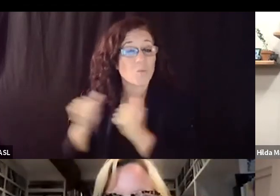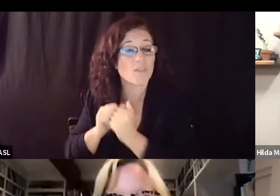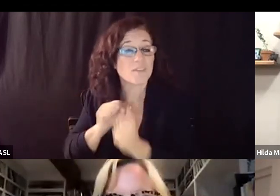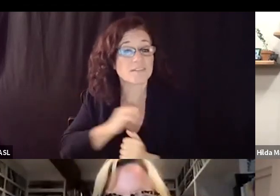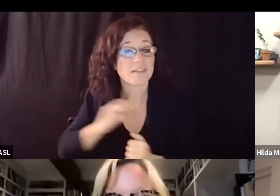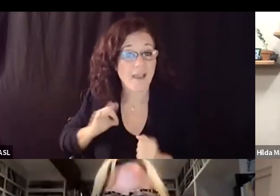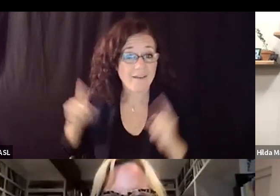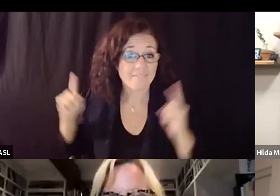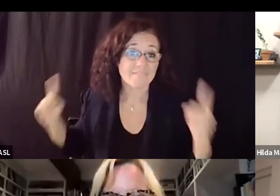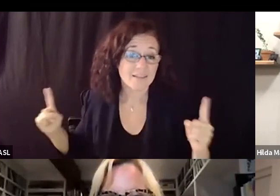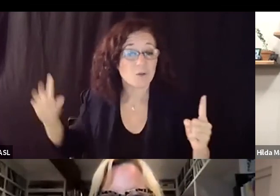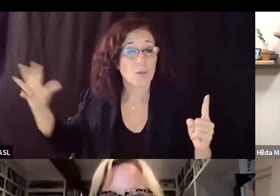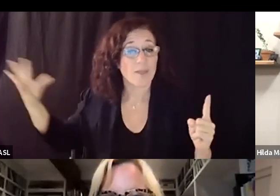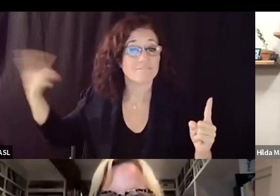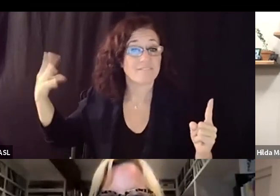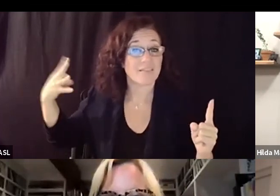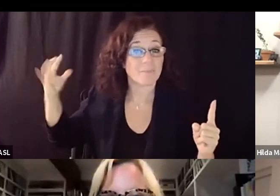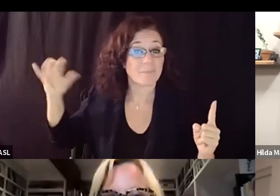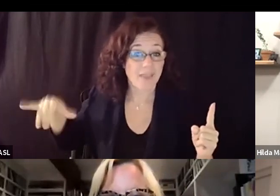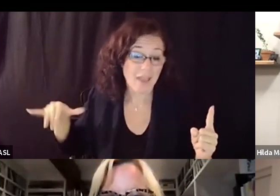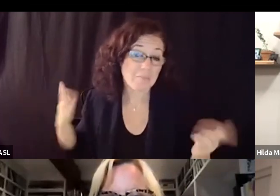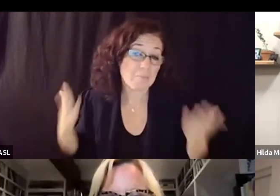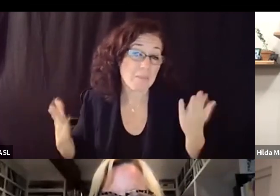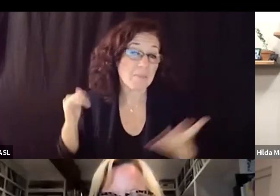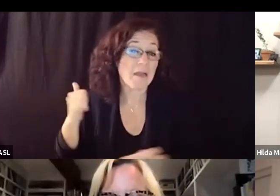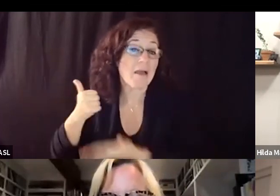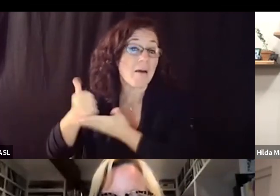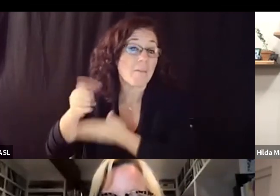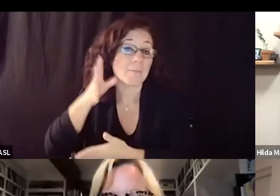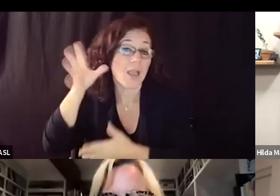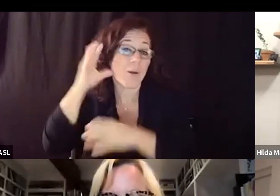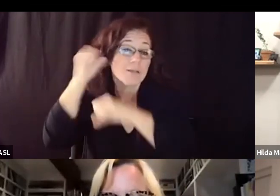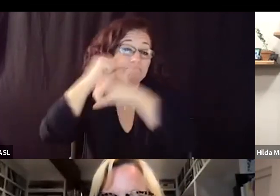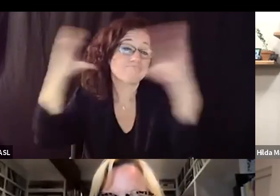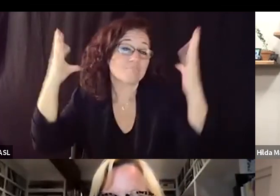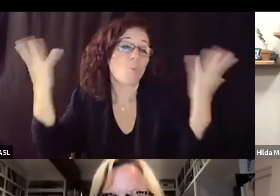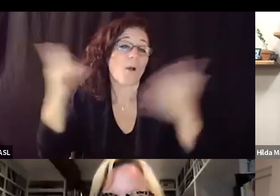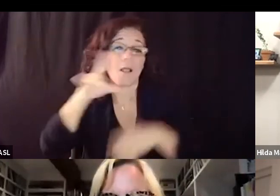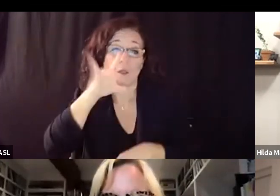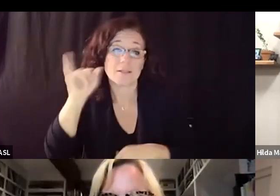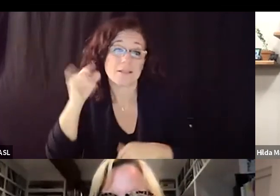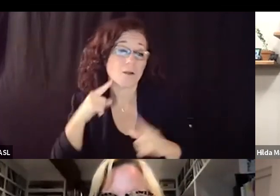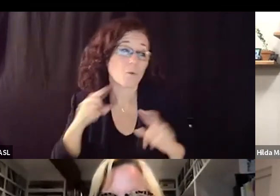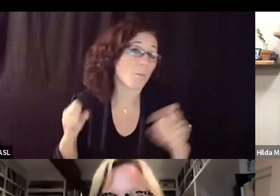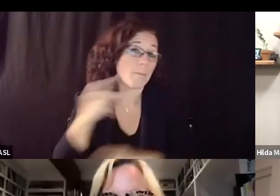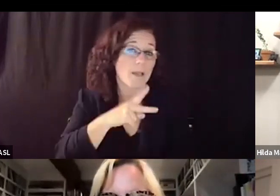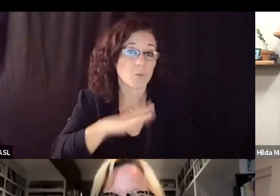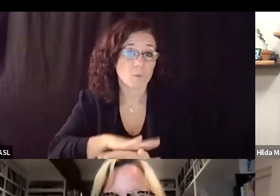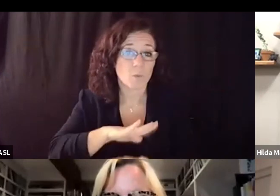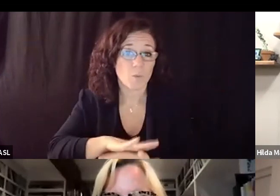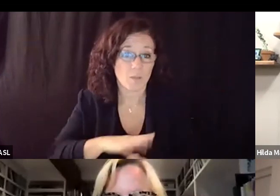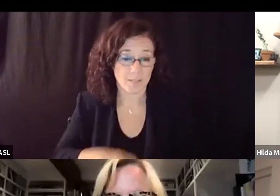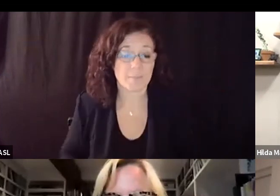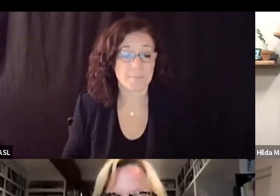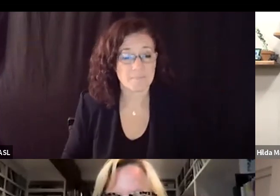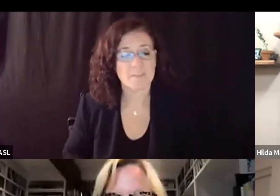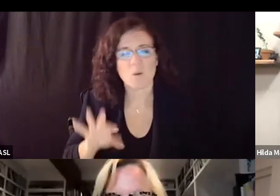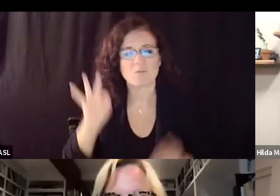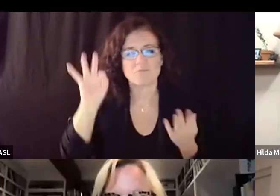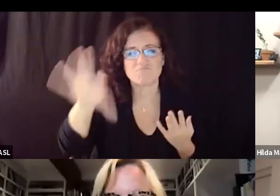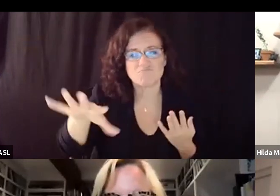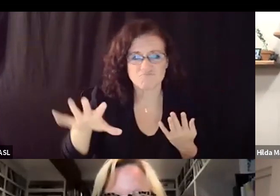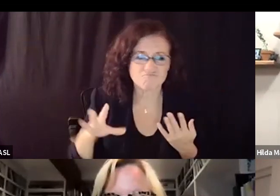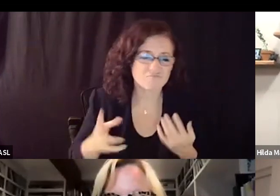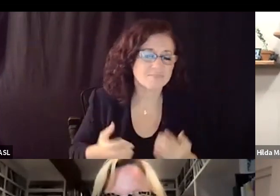for everyone to be able to see something like that just something for you to consider and then with regard to